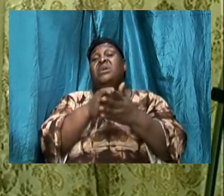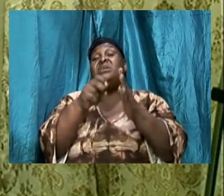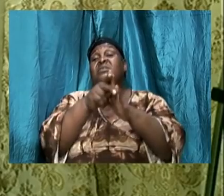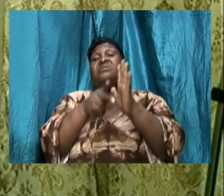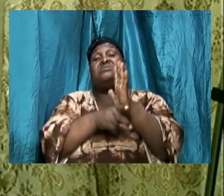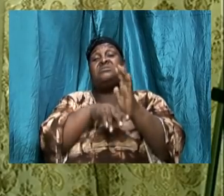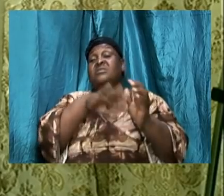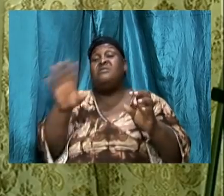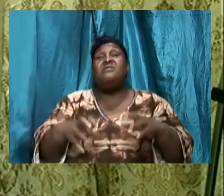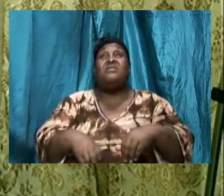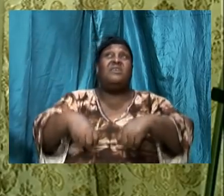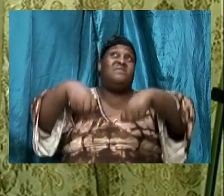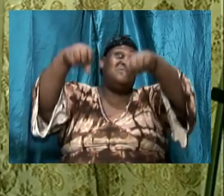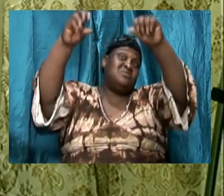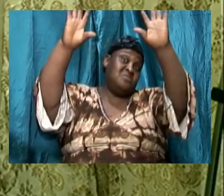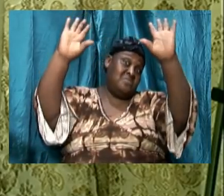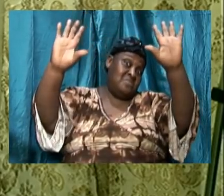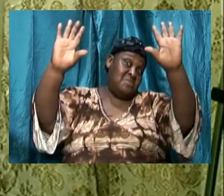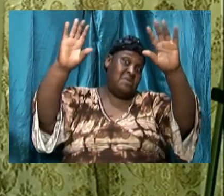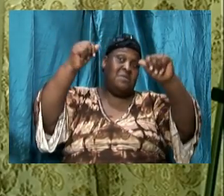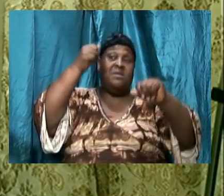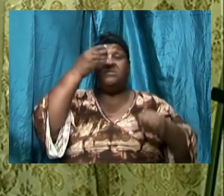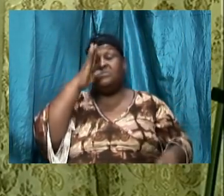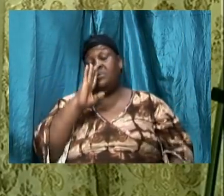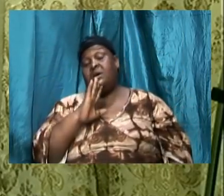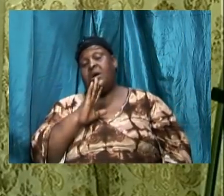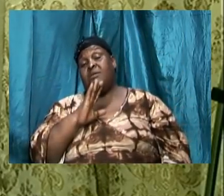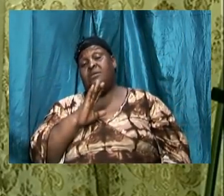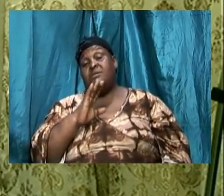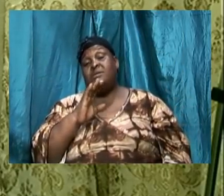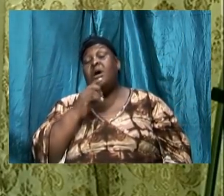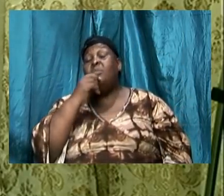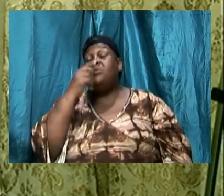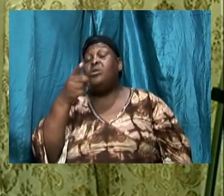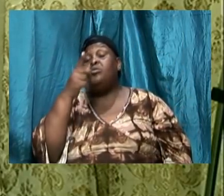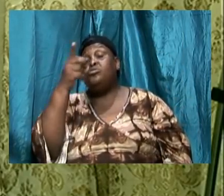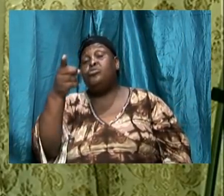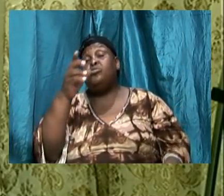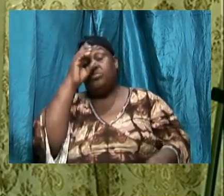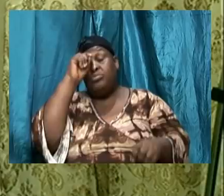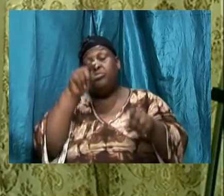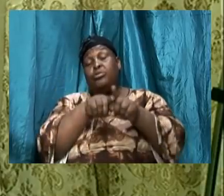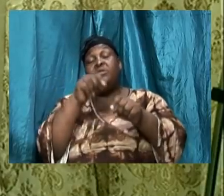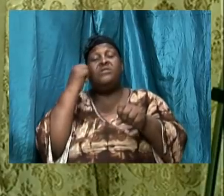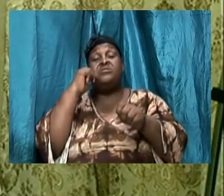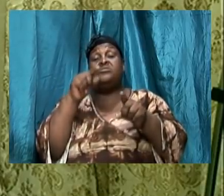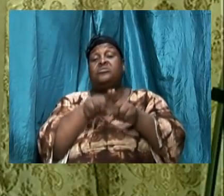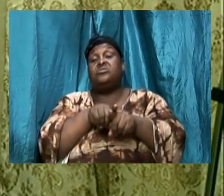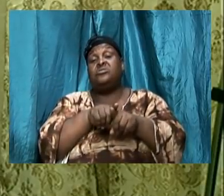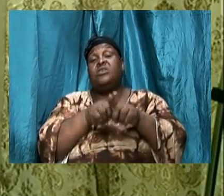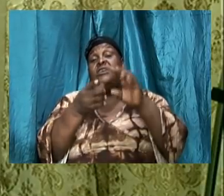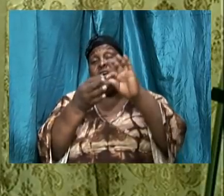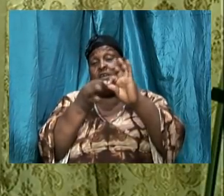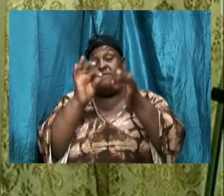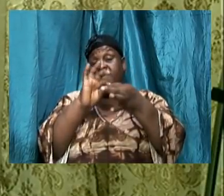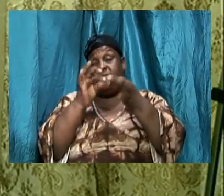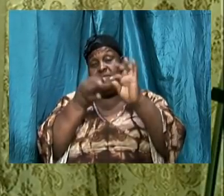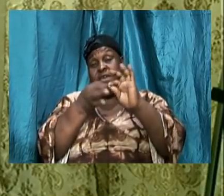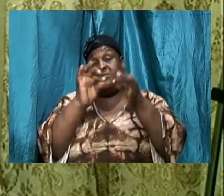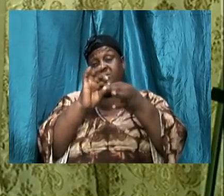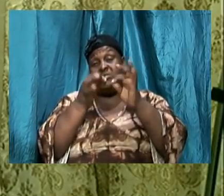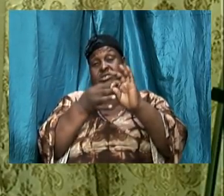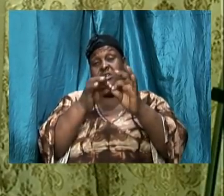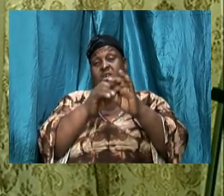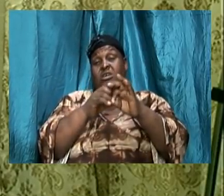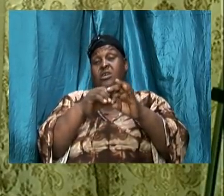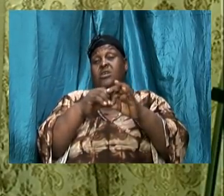saying to you tonight brothers and sisters let us look at ourselves and deal with the unsurrendered areas how are we